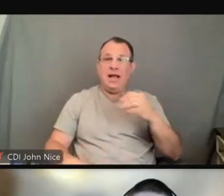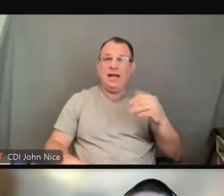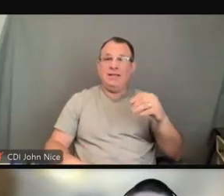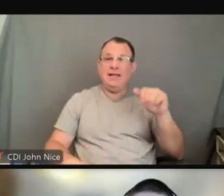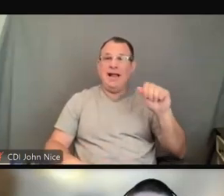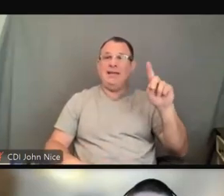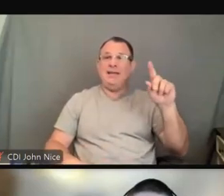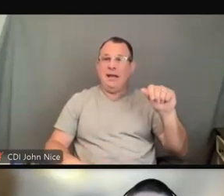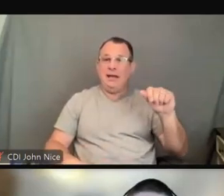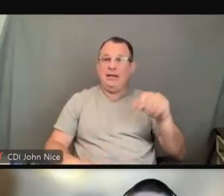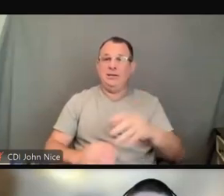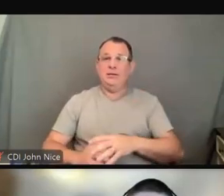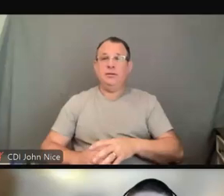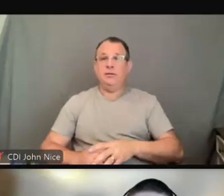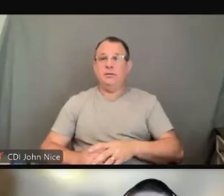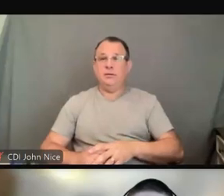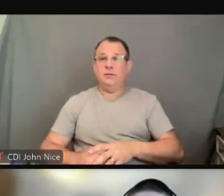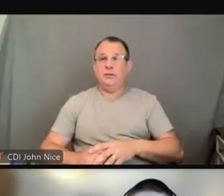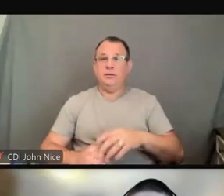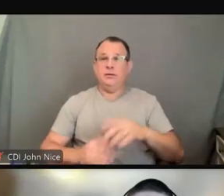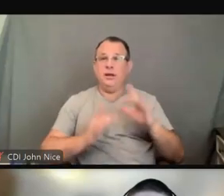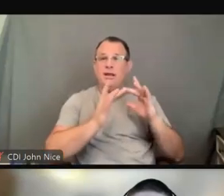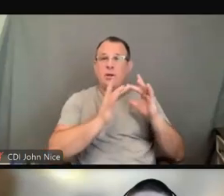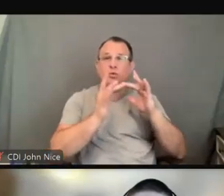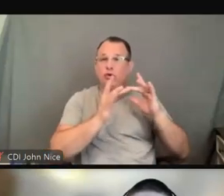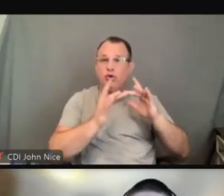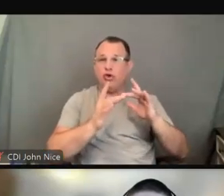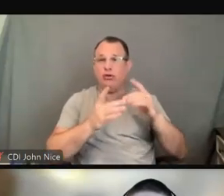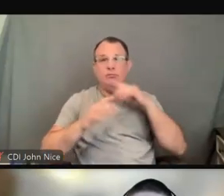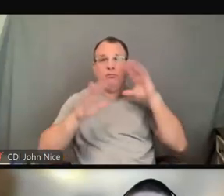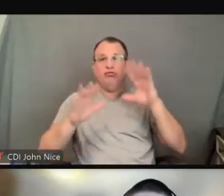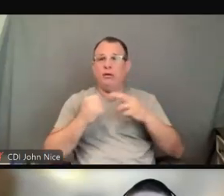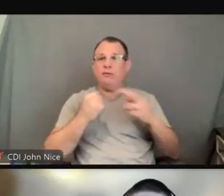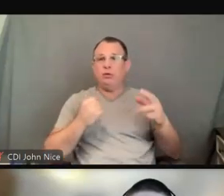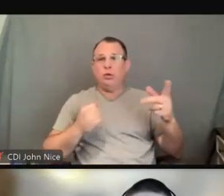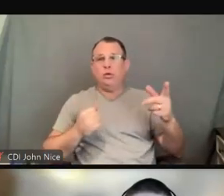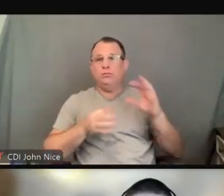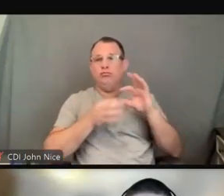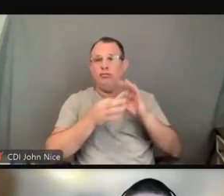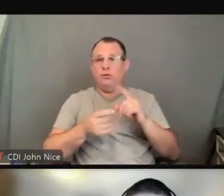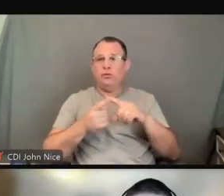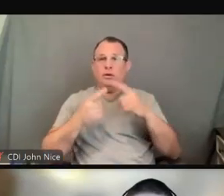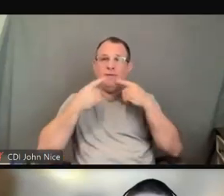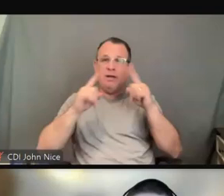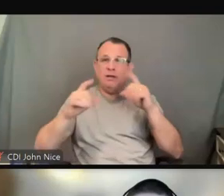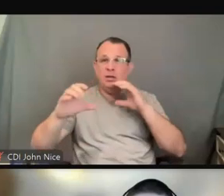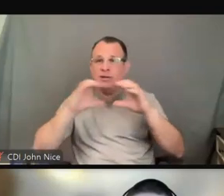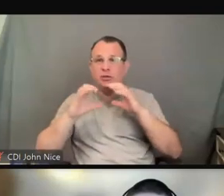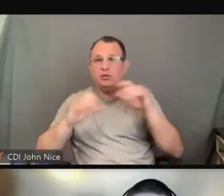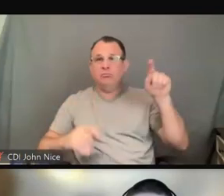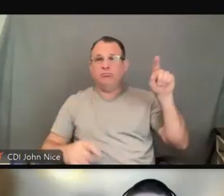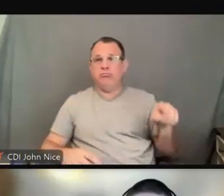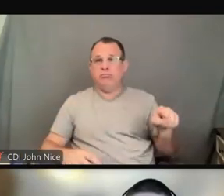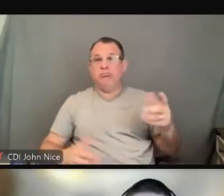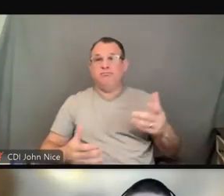resources about effective communication. And also please feel free to reach out to the Office